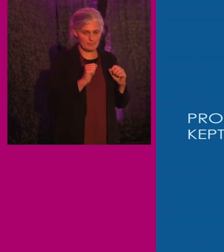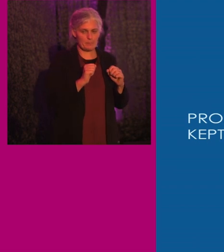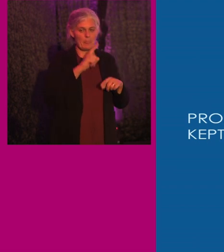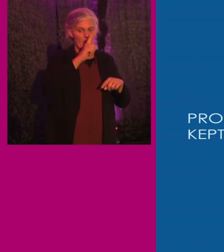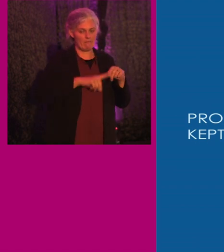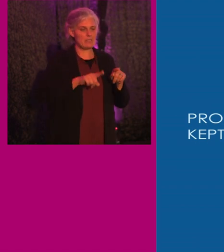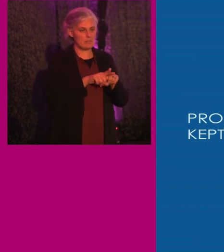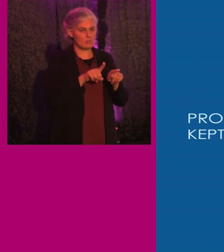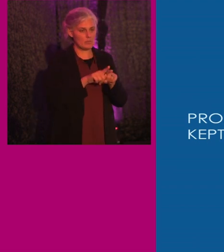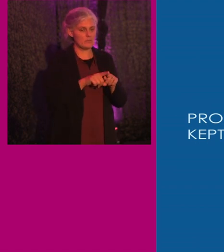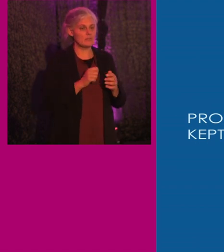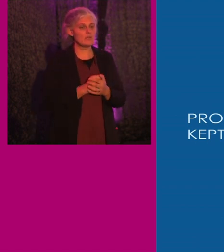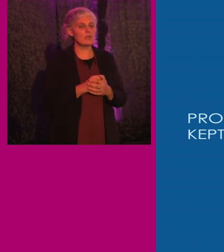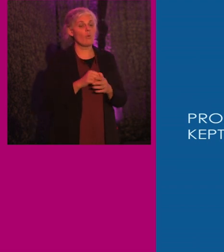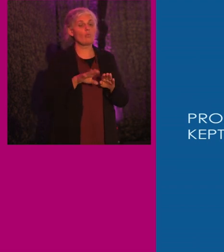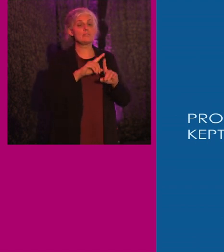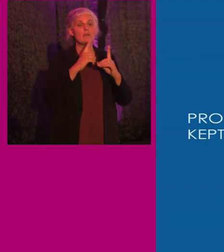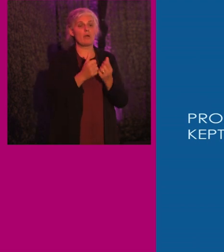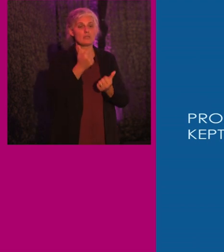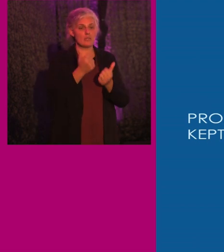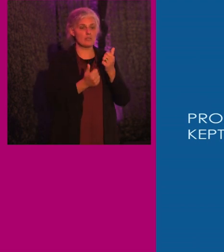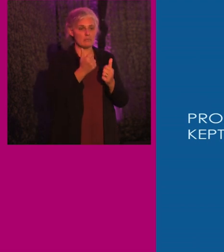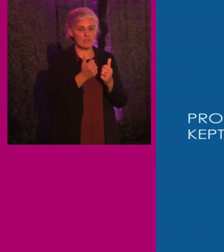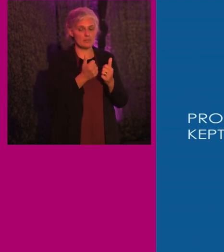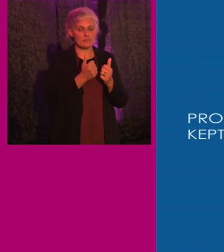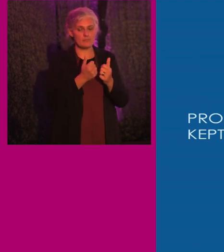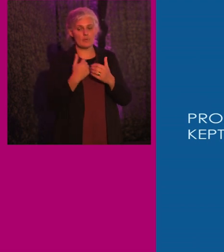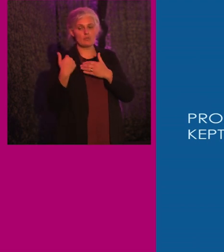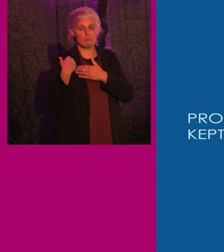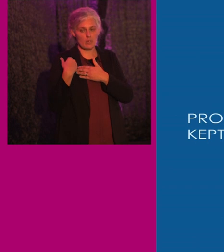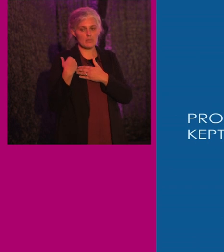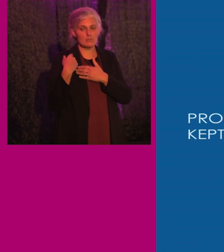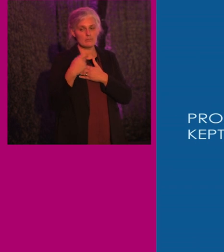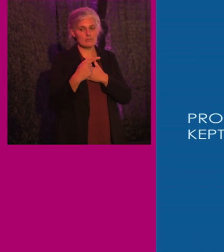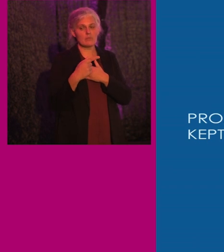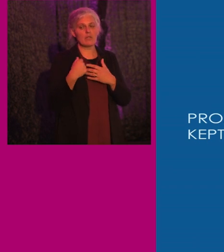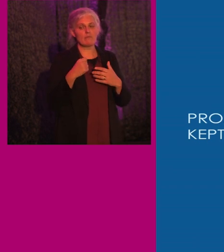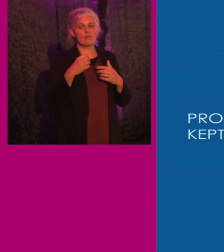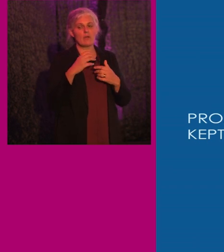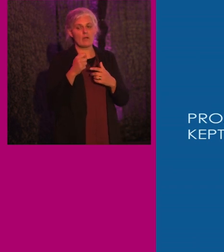agreements with the Department of Justice including Avis, Alamo, and National.